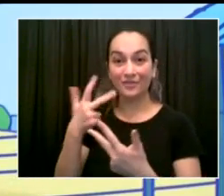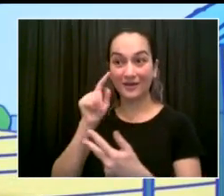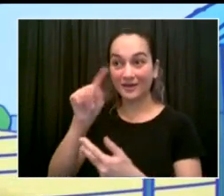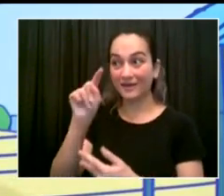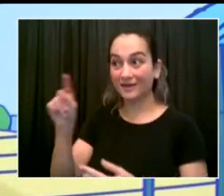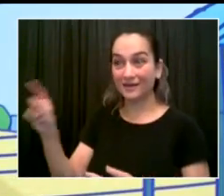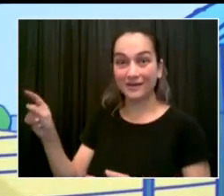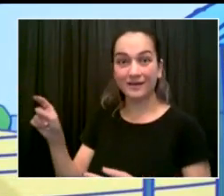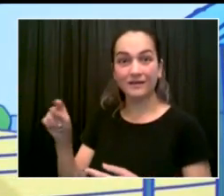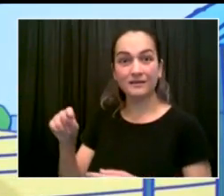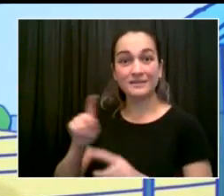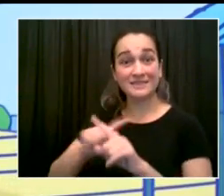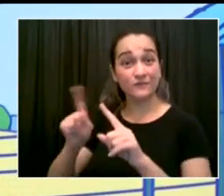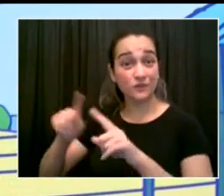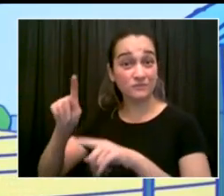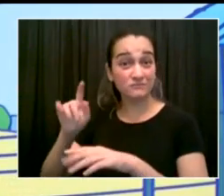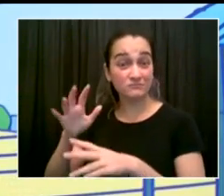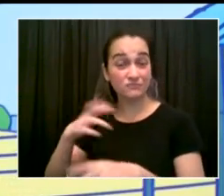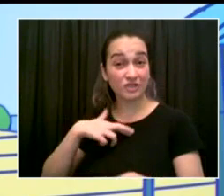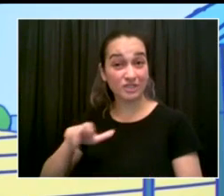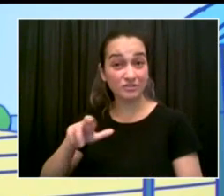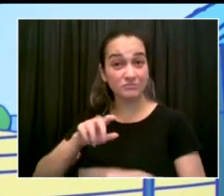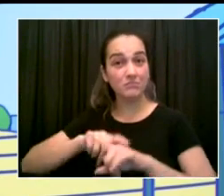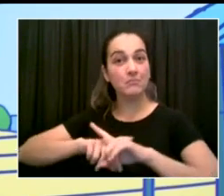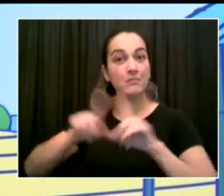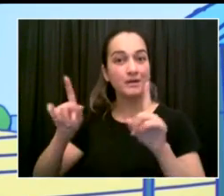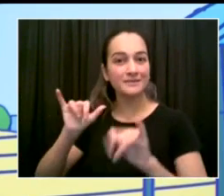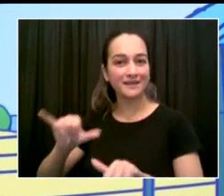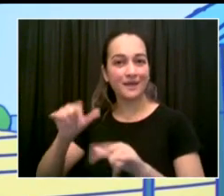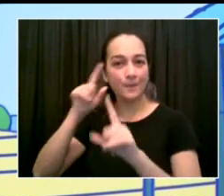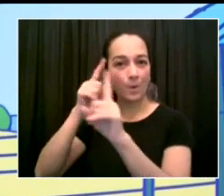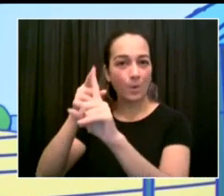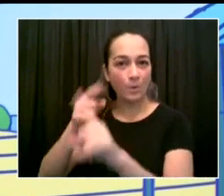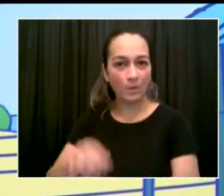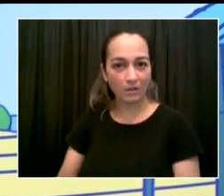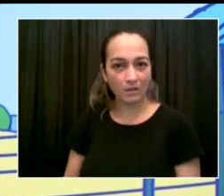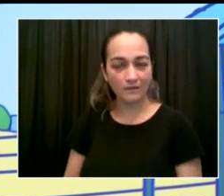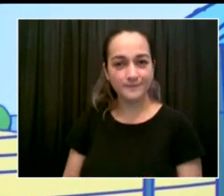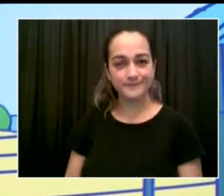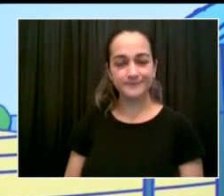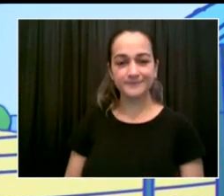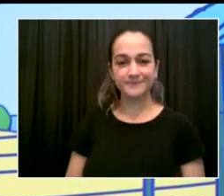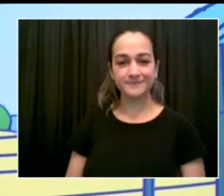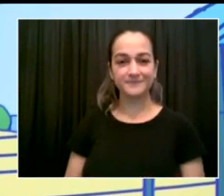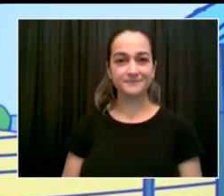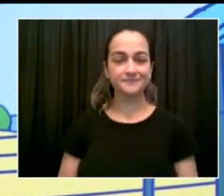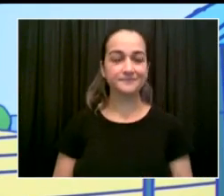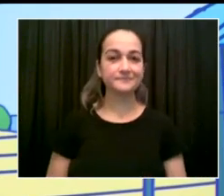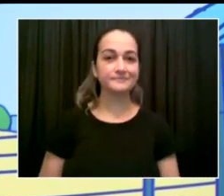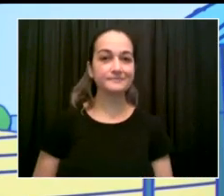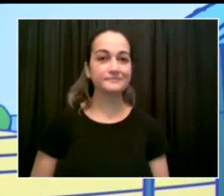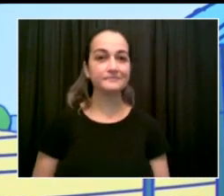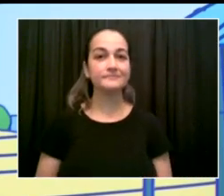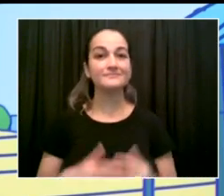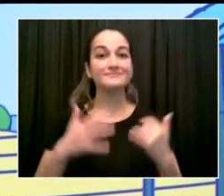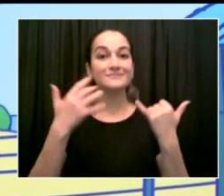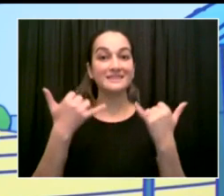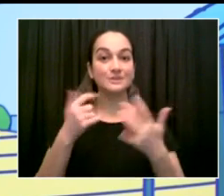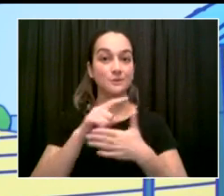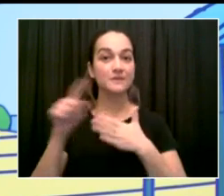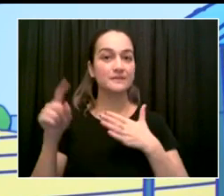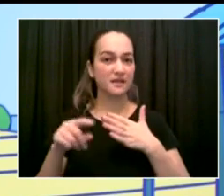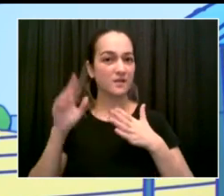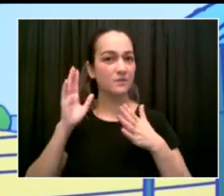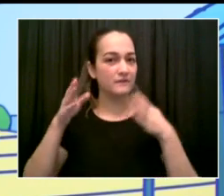their followers that we're all in this together. So this weekend of faith is going to make a huge difference, and I want to encourage